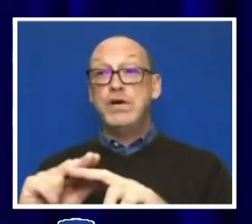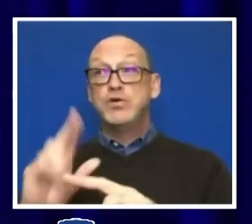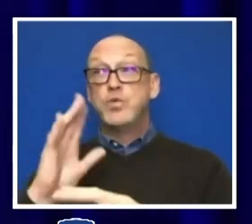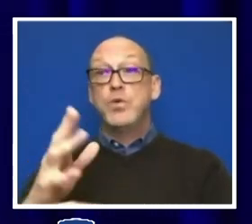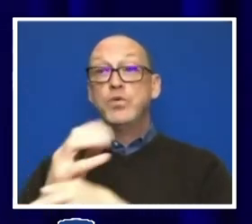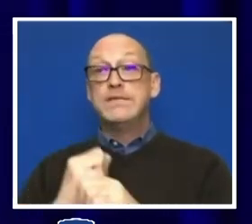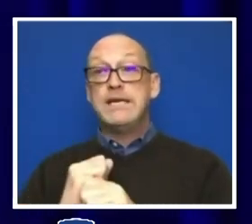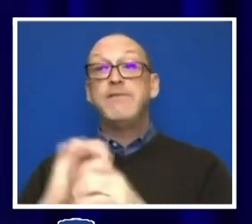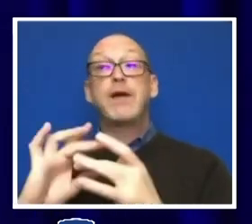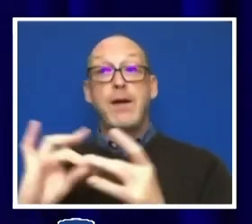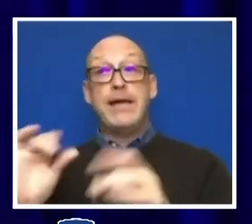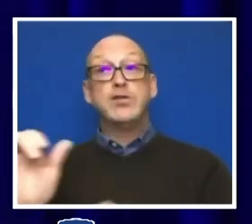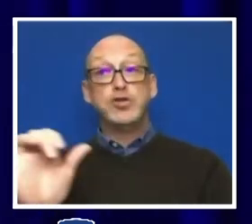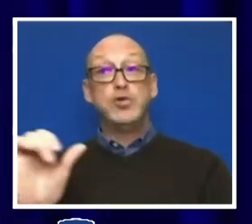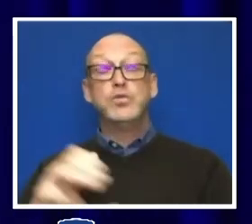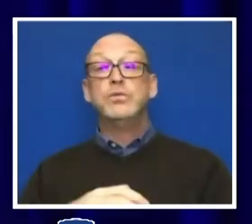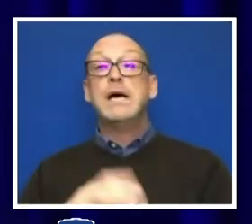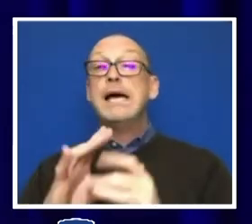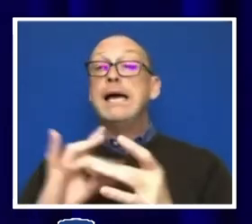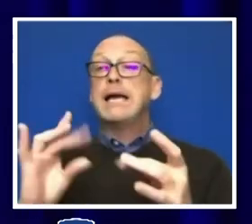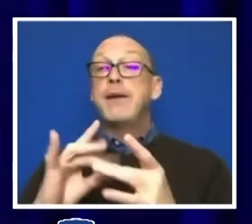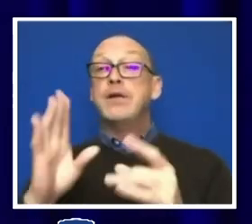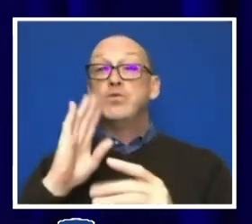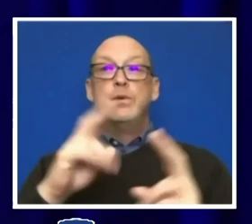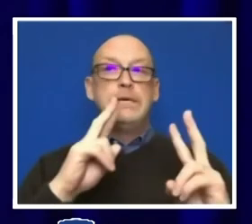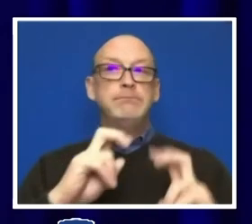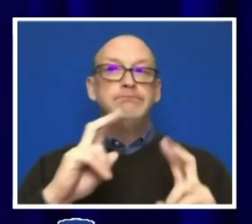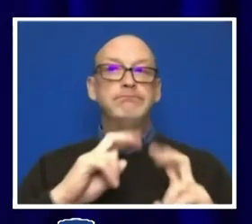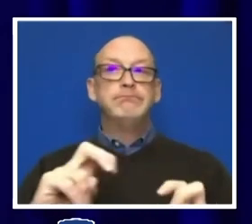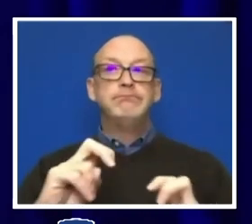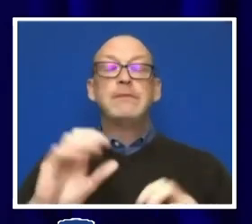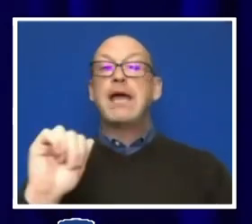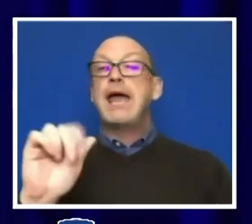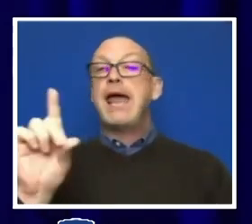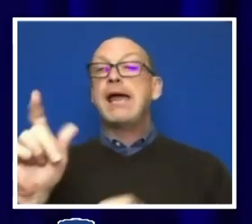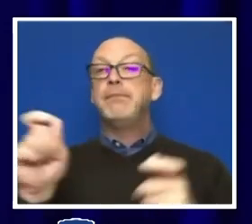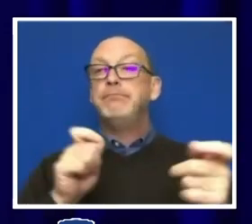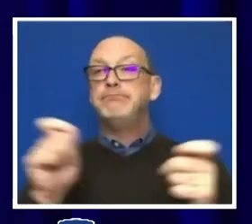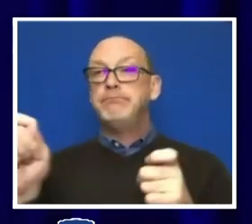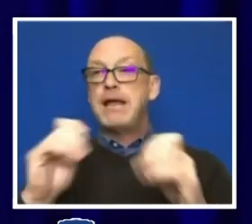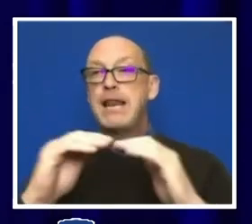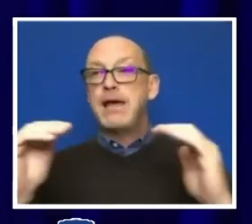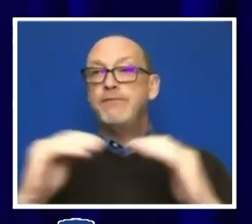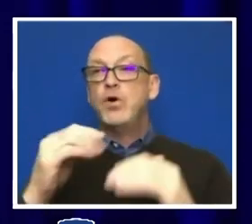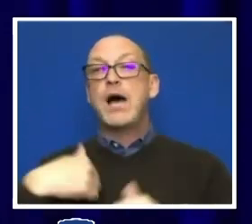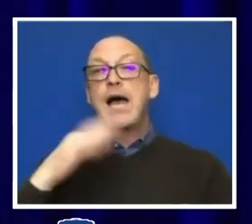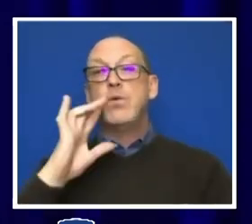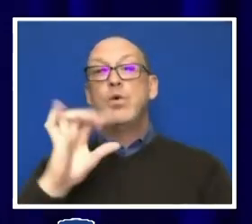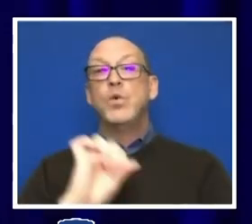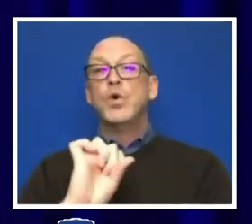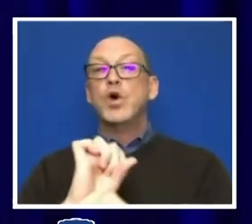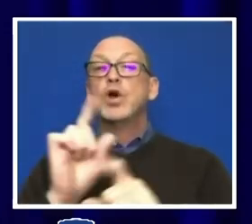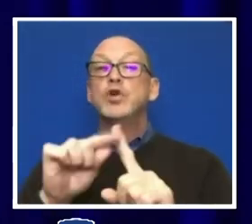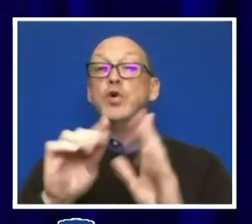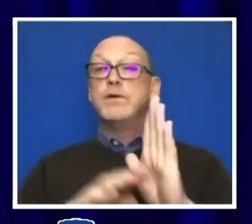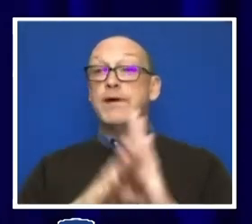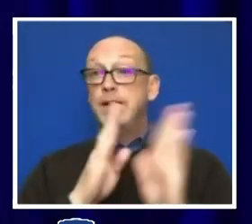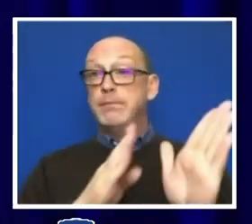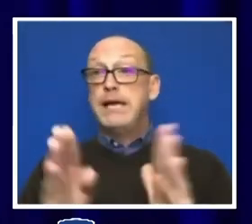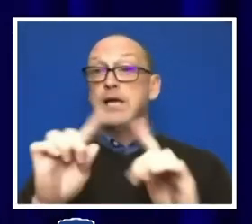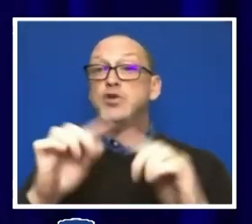comments. Comments will be examined at the administrative level, and I will work to develop a plan to move forward